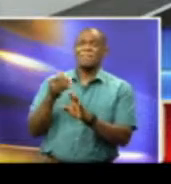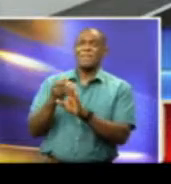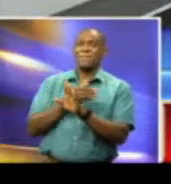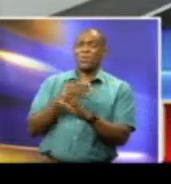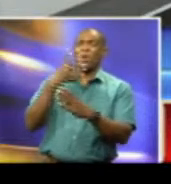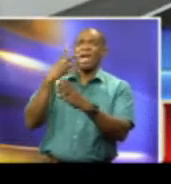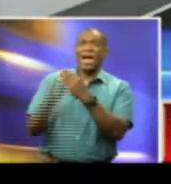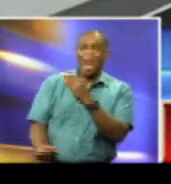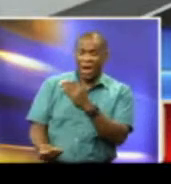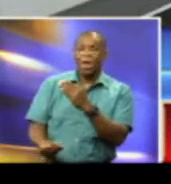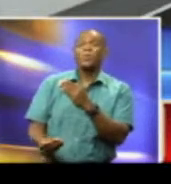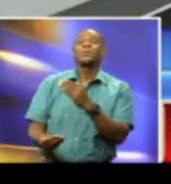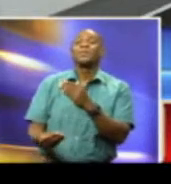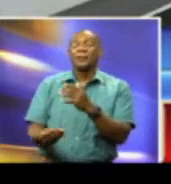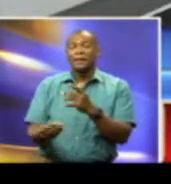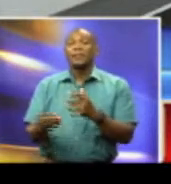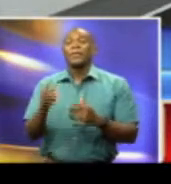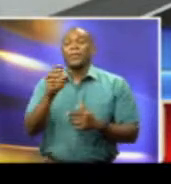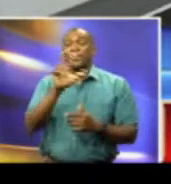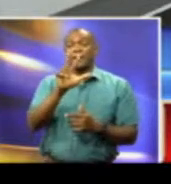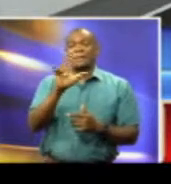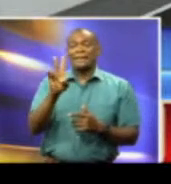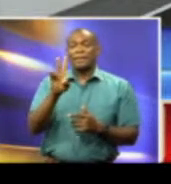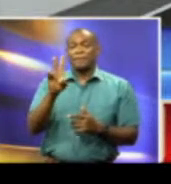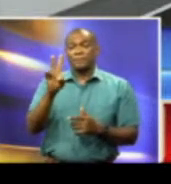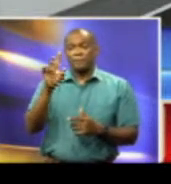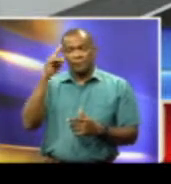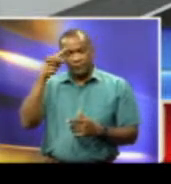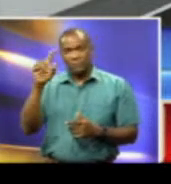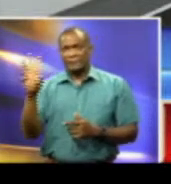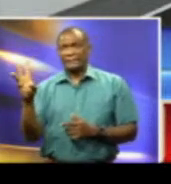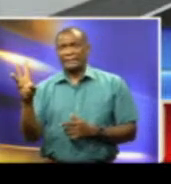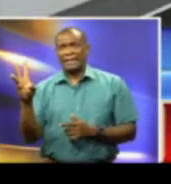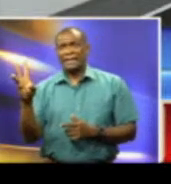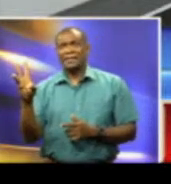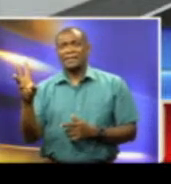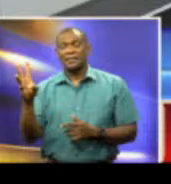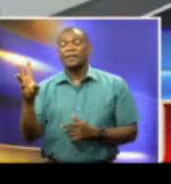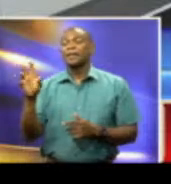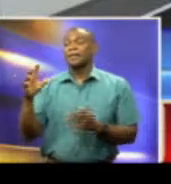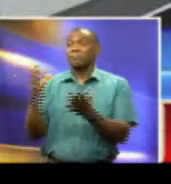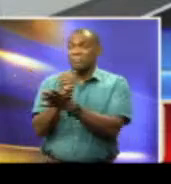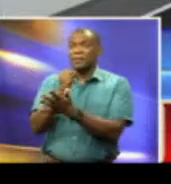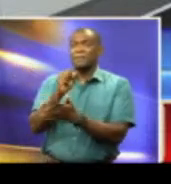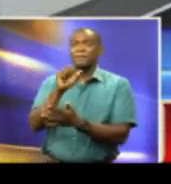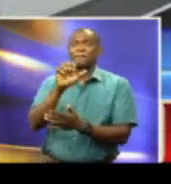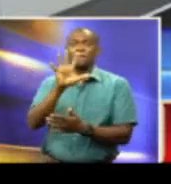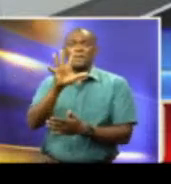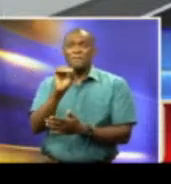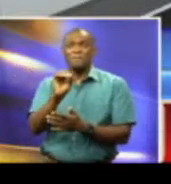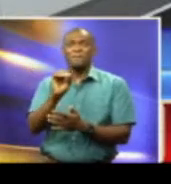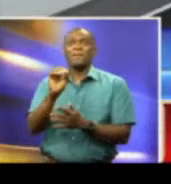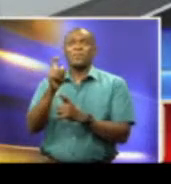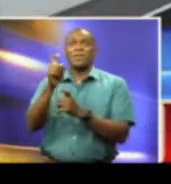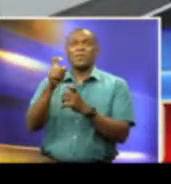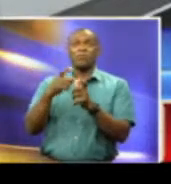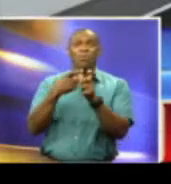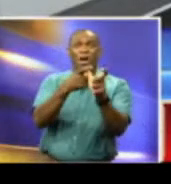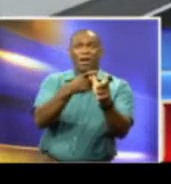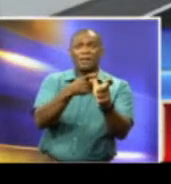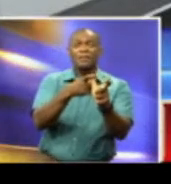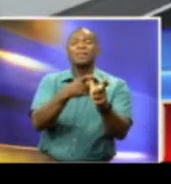137 for six. Stuart Broad struck a half-century and took two wickets to leave the Windies trailing by